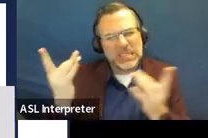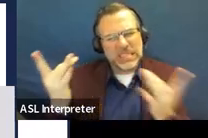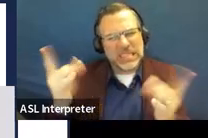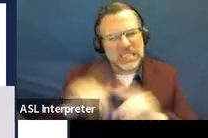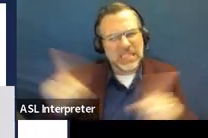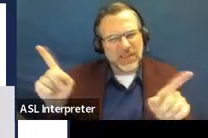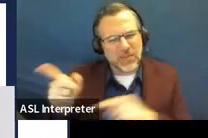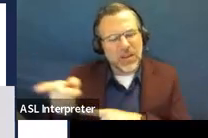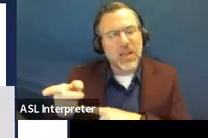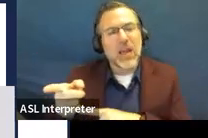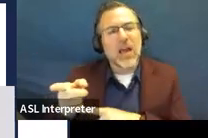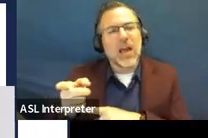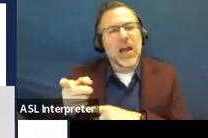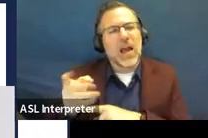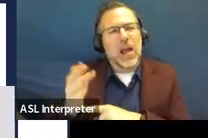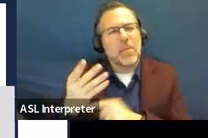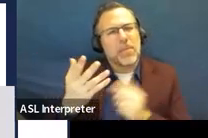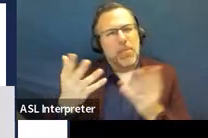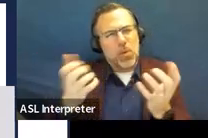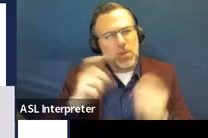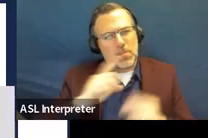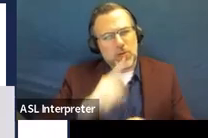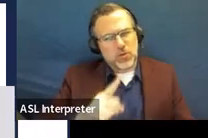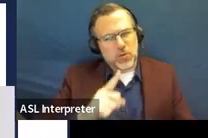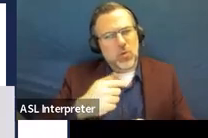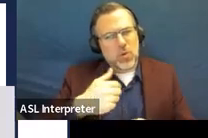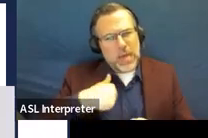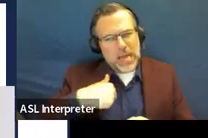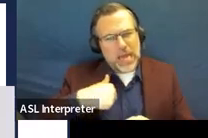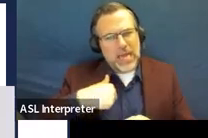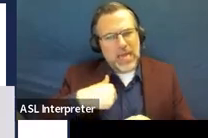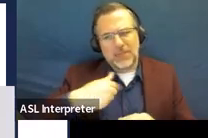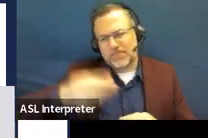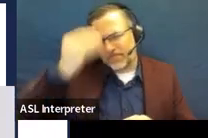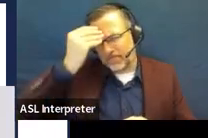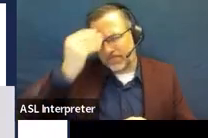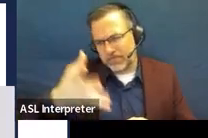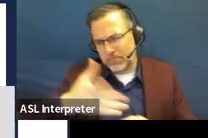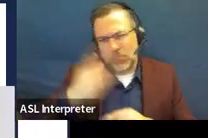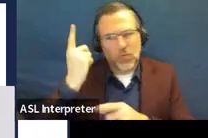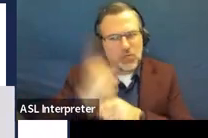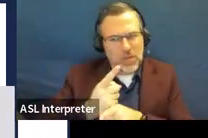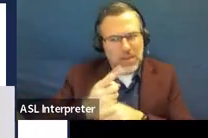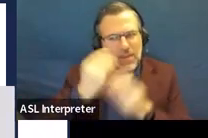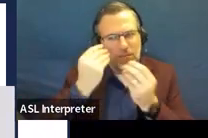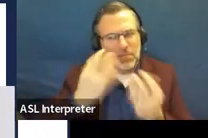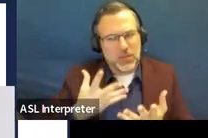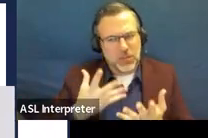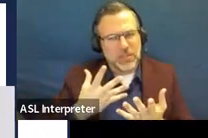reporting accurately on information that has anything to do with CDS.